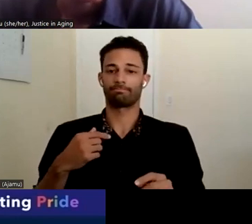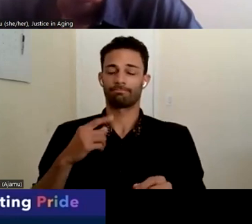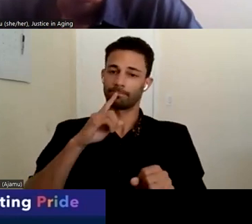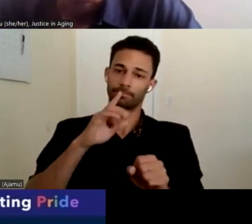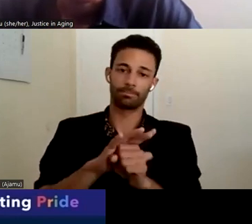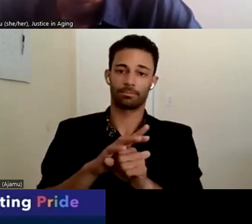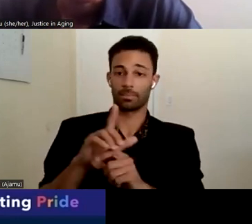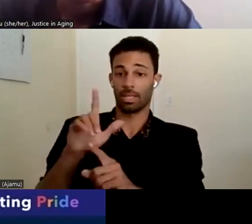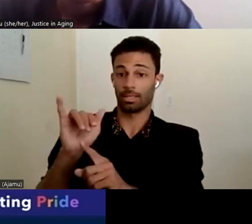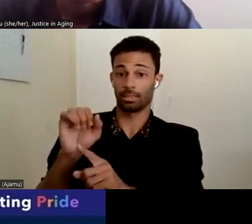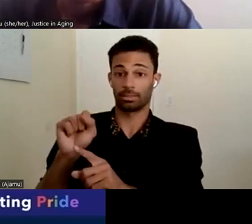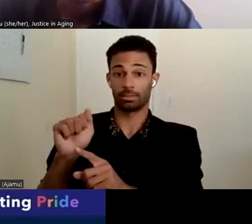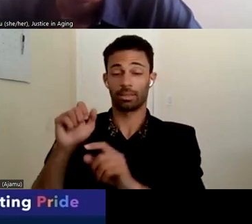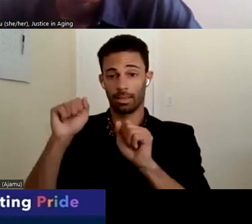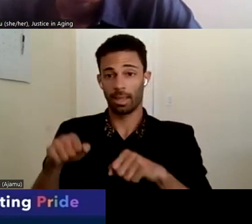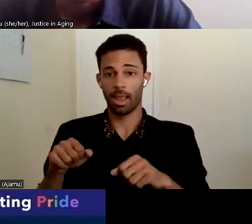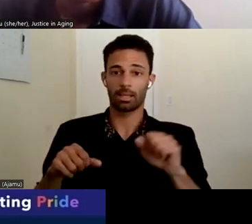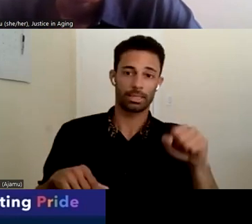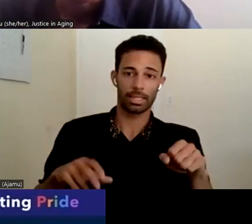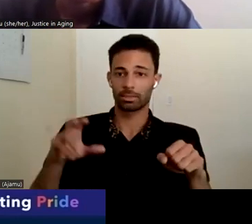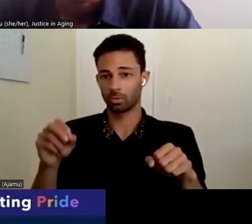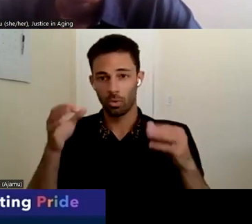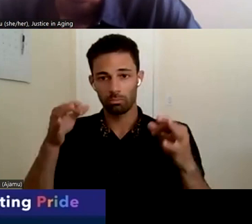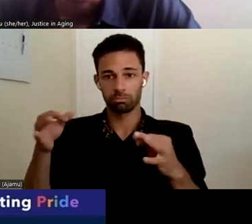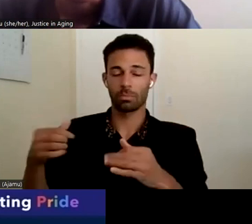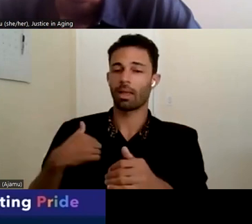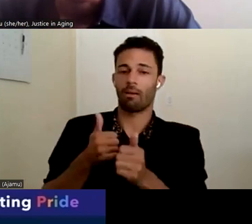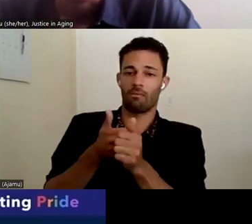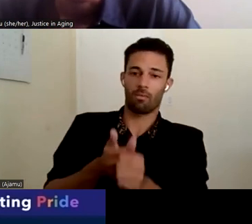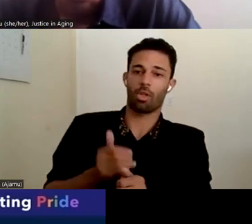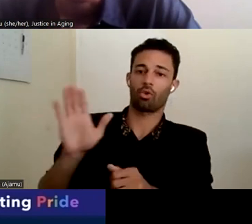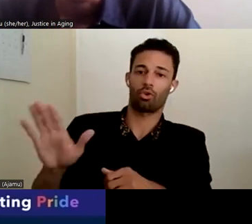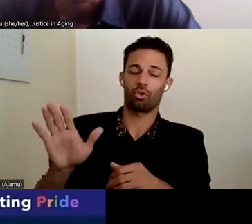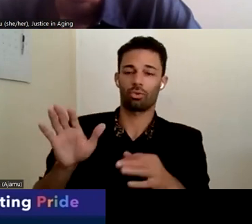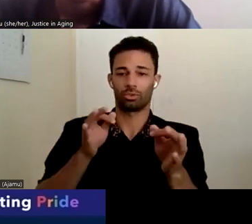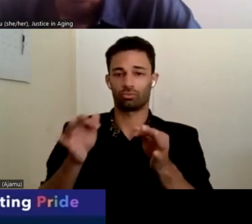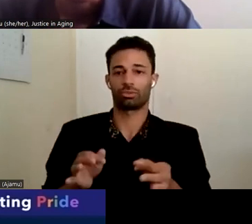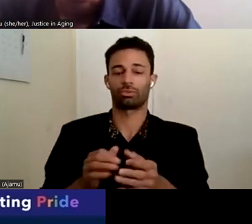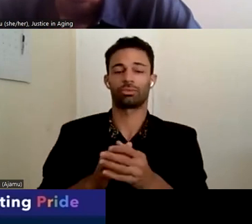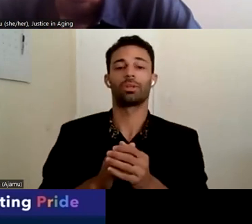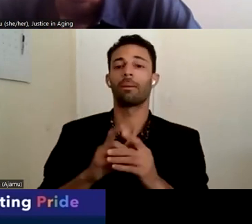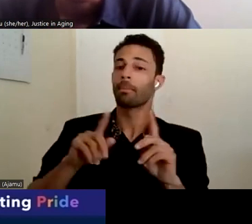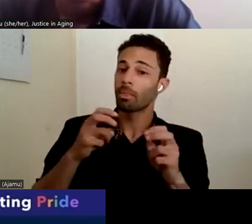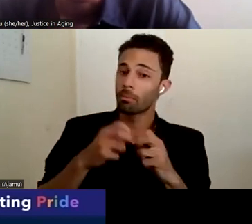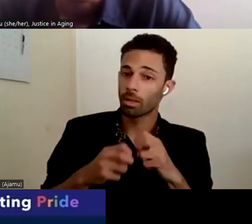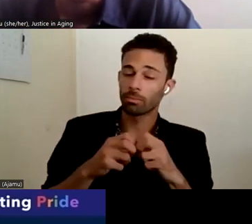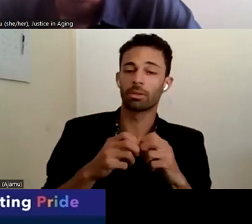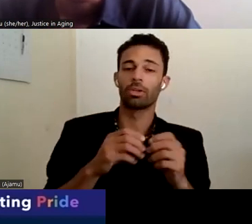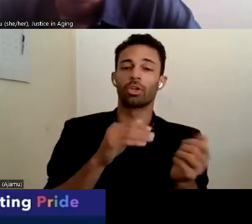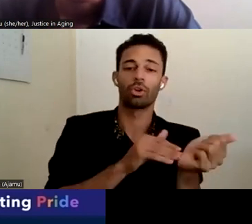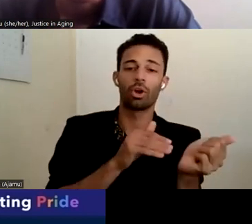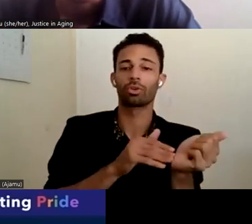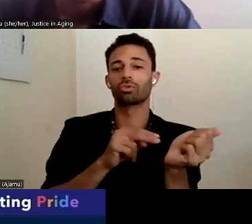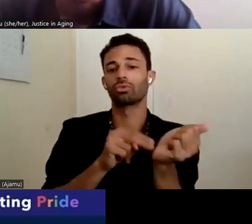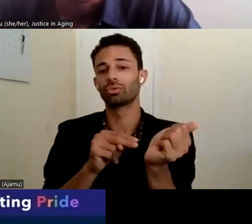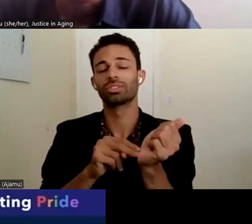yes or no, I would follow her instructions. The problem though, is the doctors and the nurses never phrased